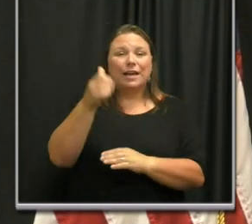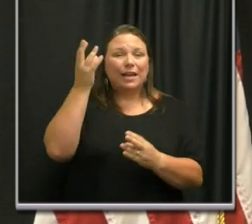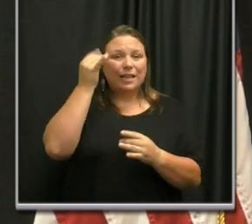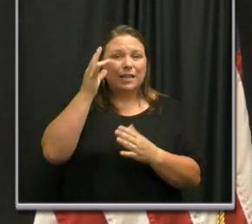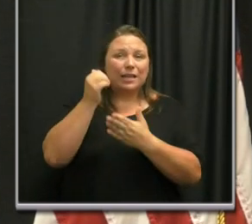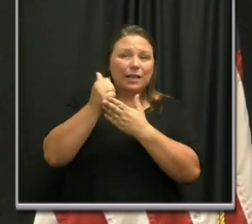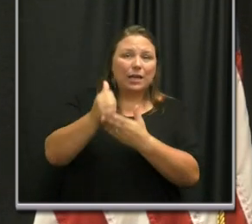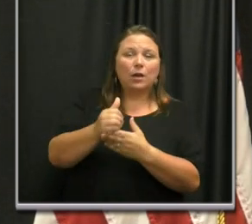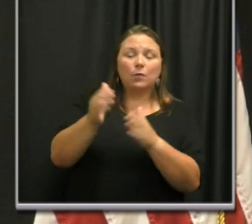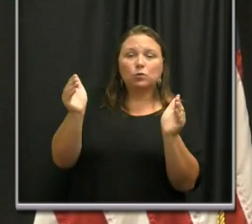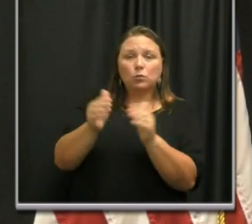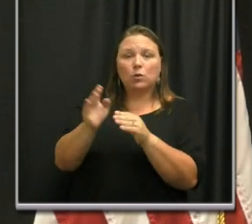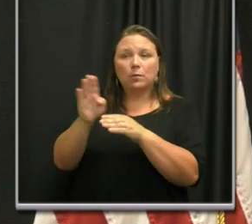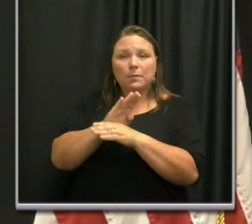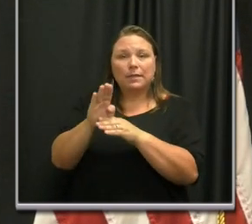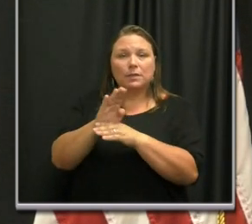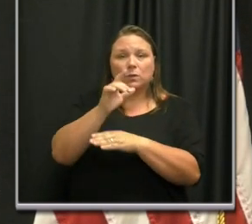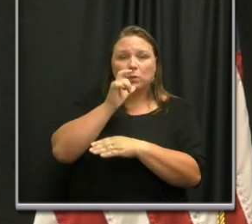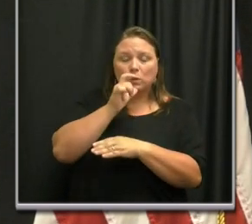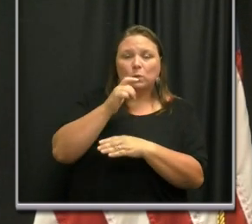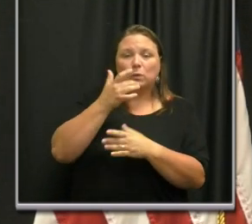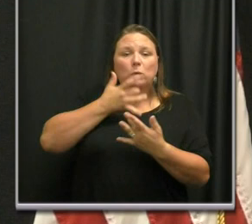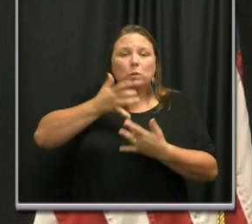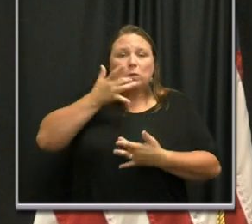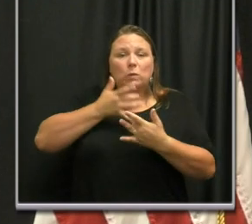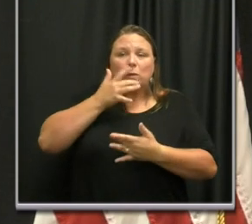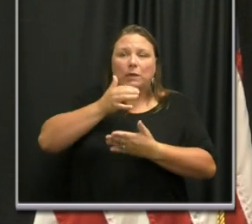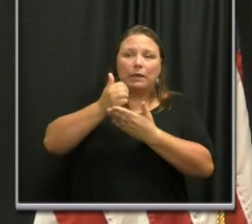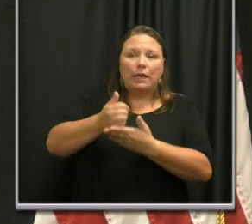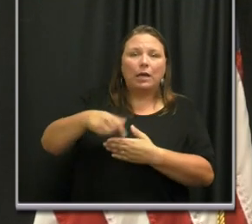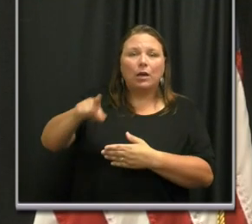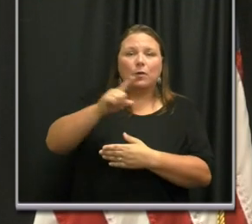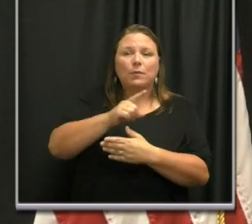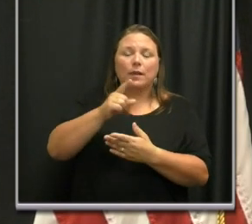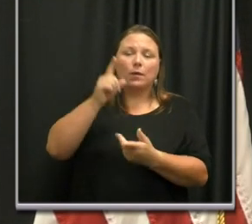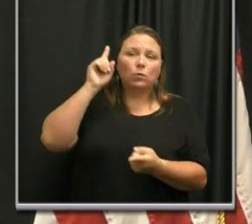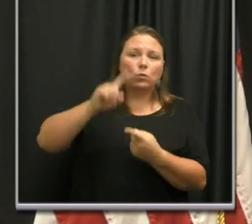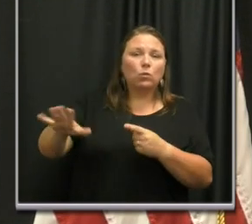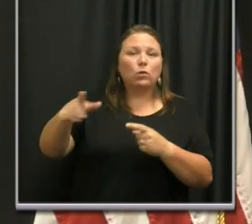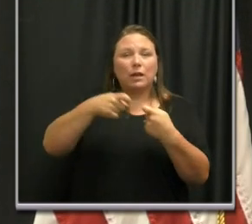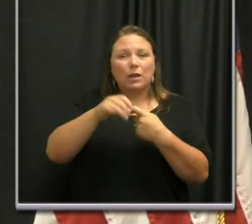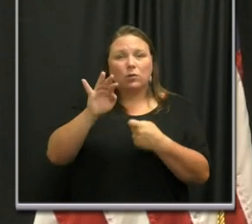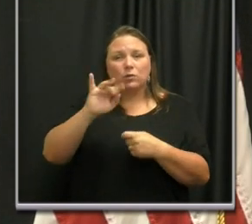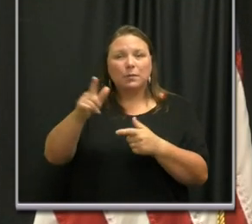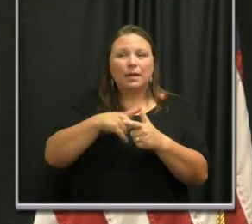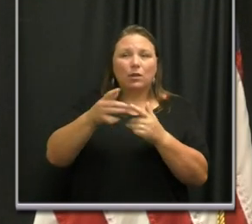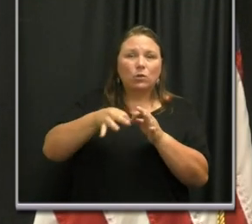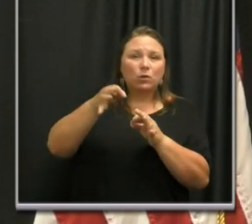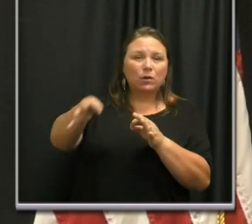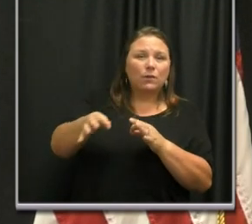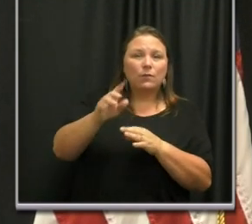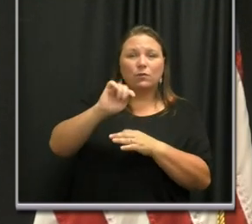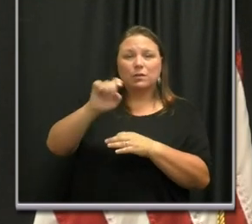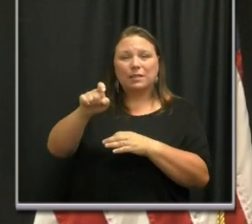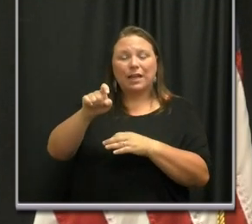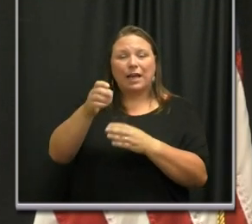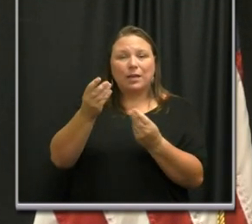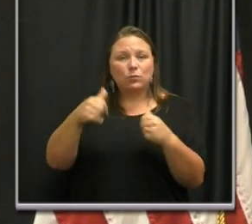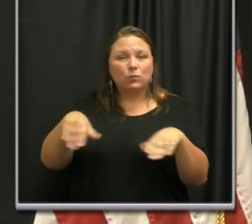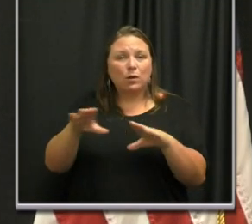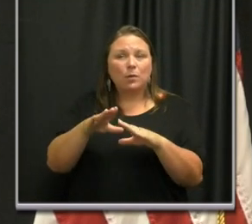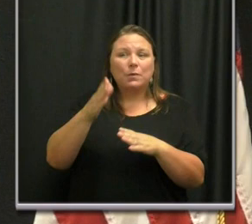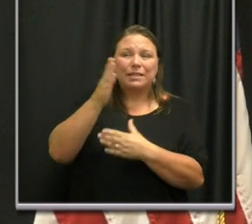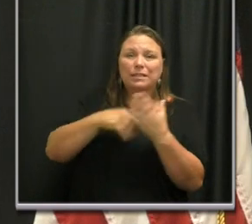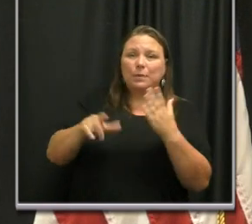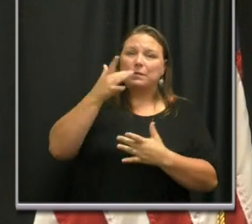help small businesses, maybe having NES give them breaks on their electric bill, maybe letting them defer their property tax bill? So many are hanging